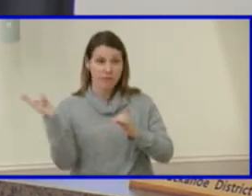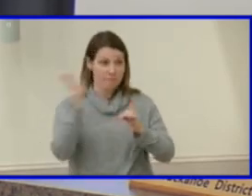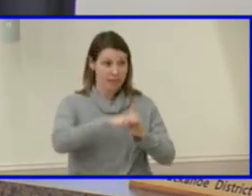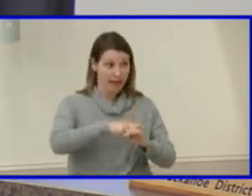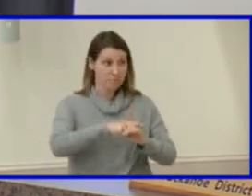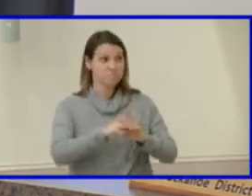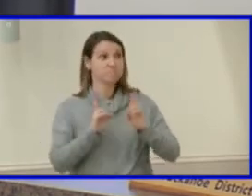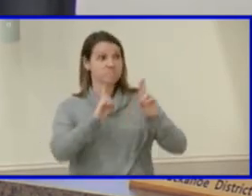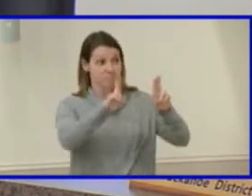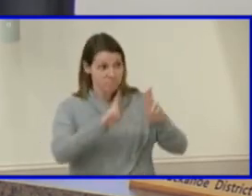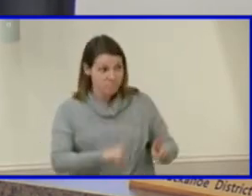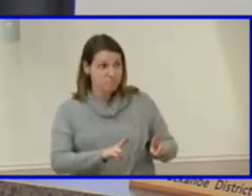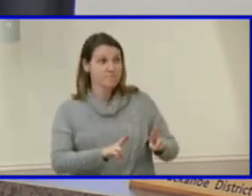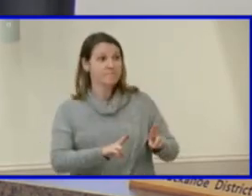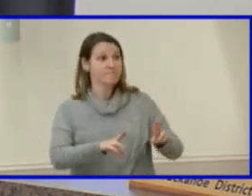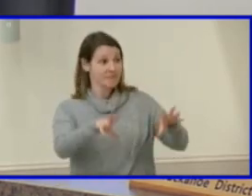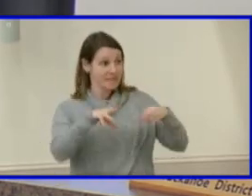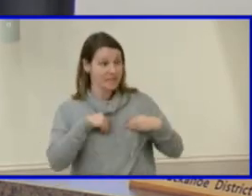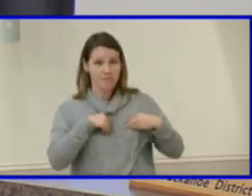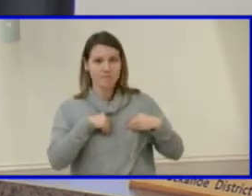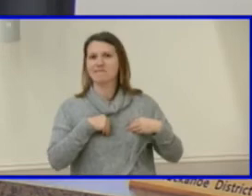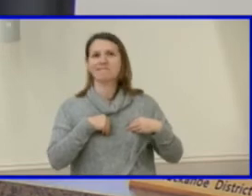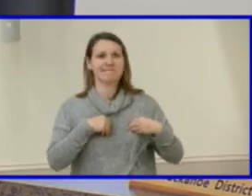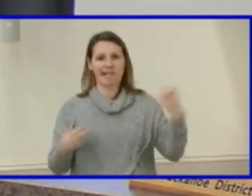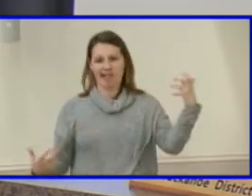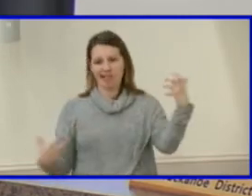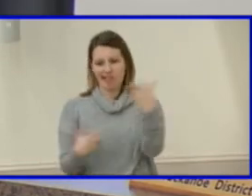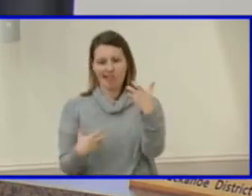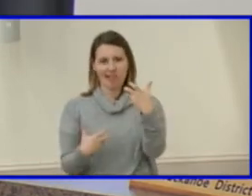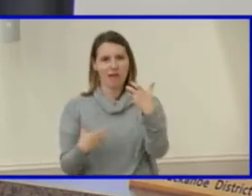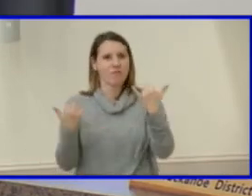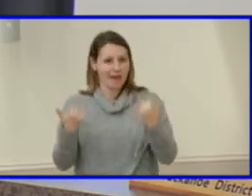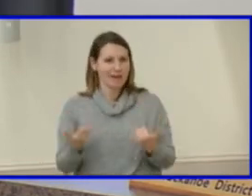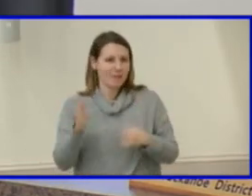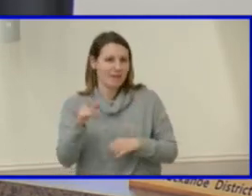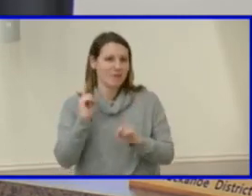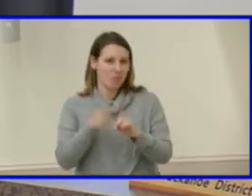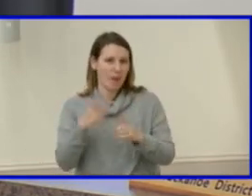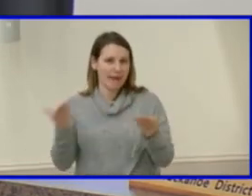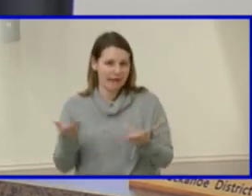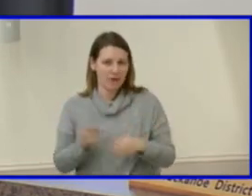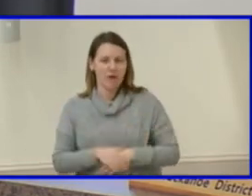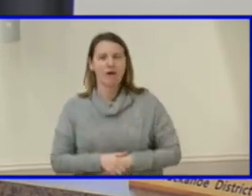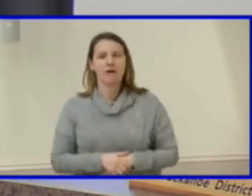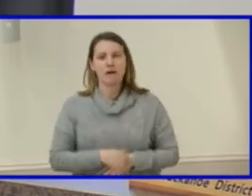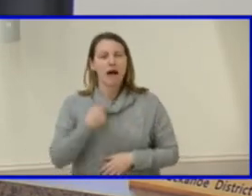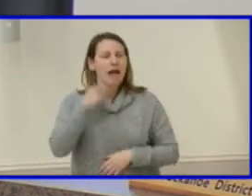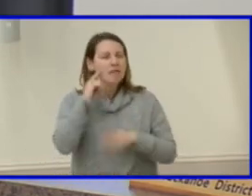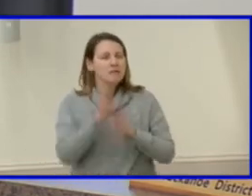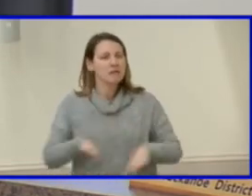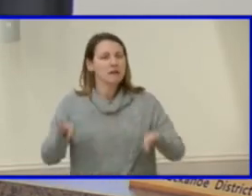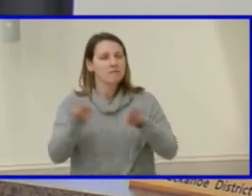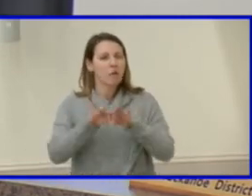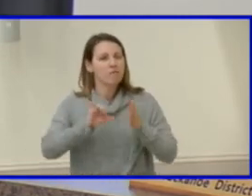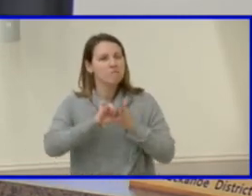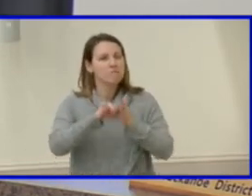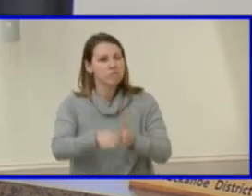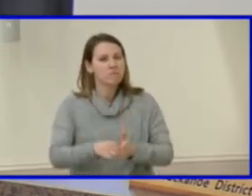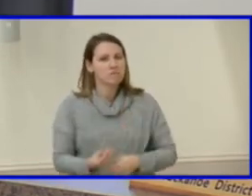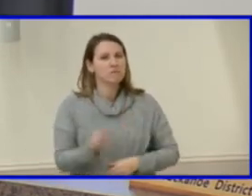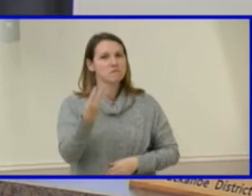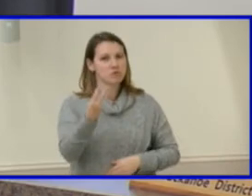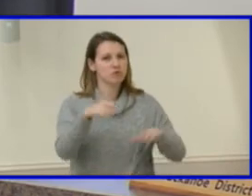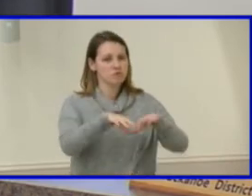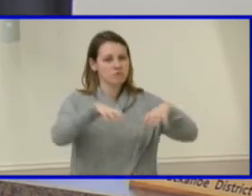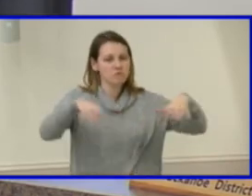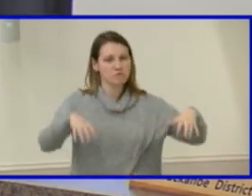accepted, we don't see that match in representation. And that's what we're aiming for. And so I just thought it was important to point out that there are two pieces to